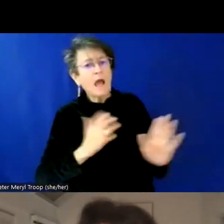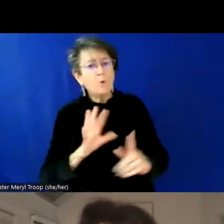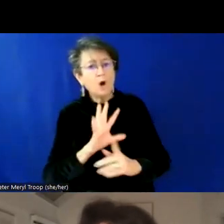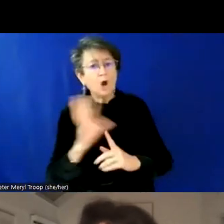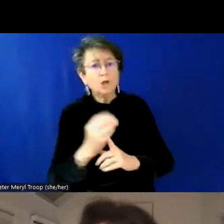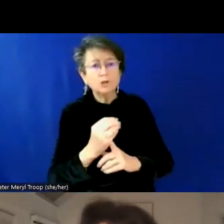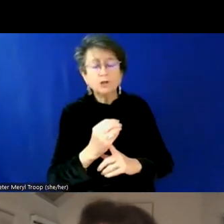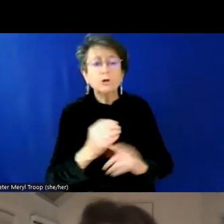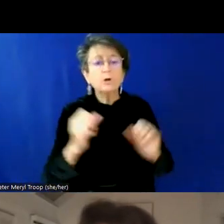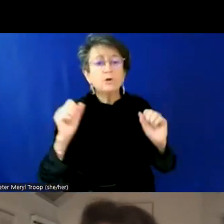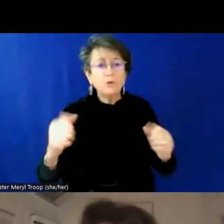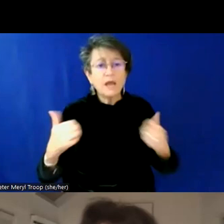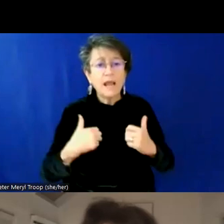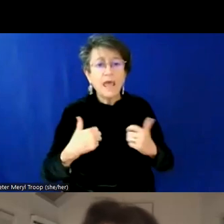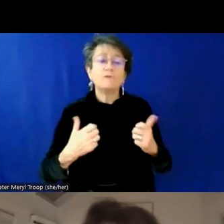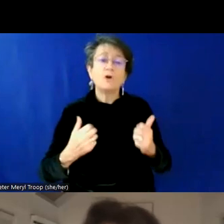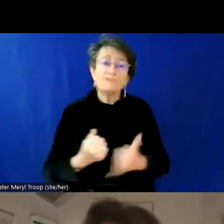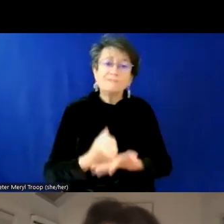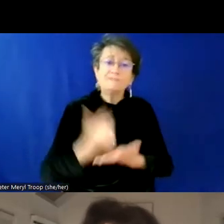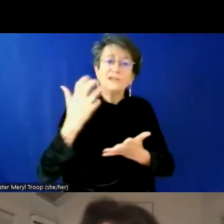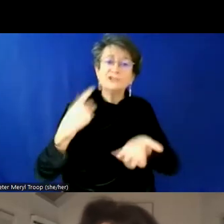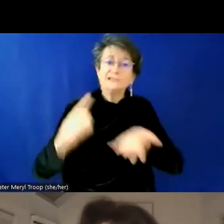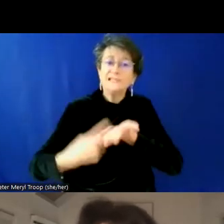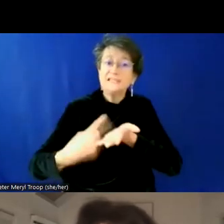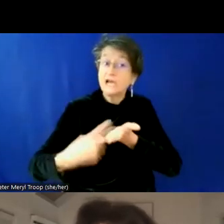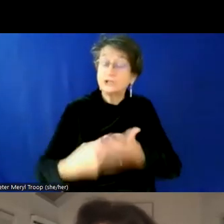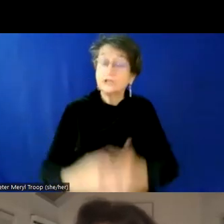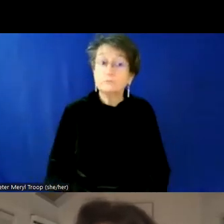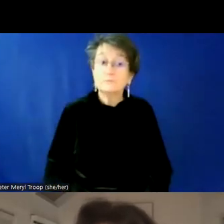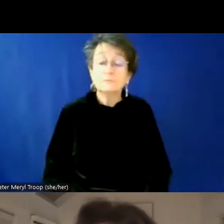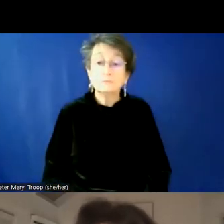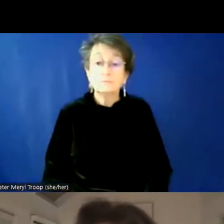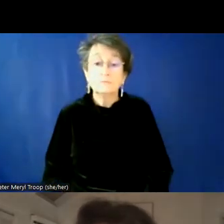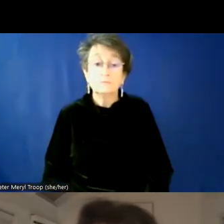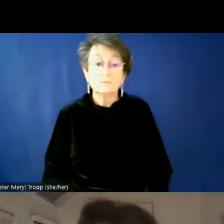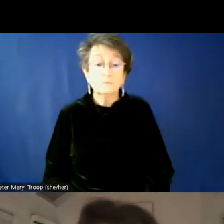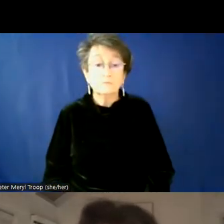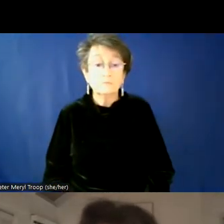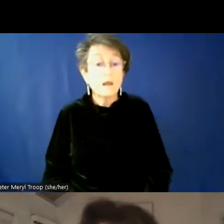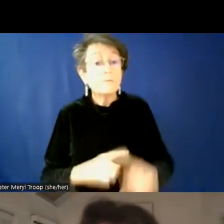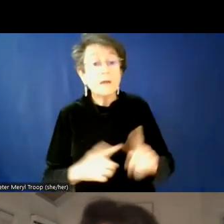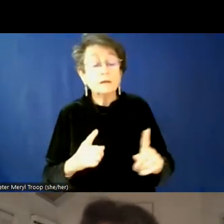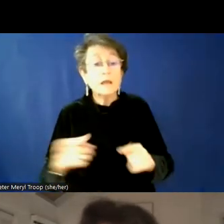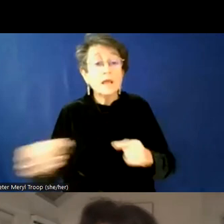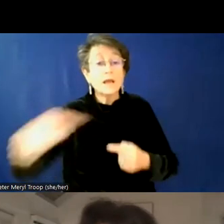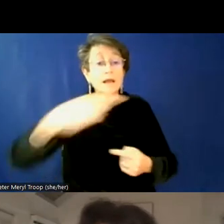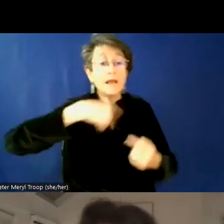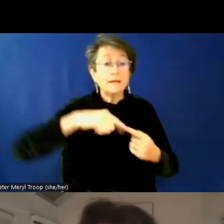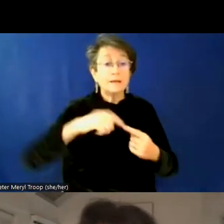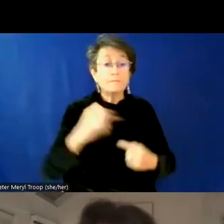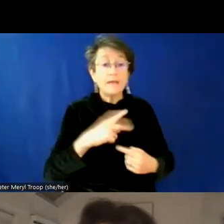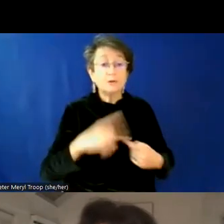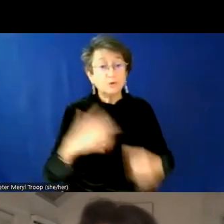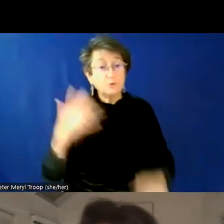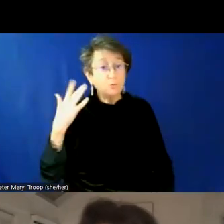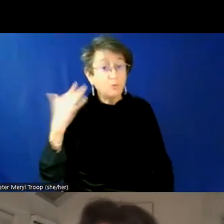you can have vibrant discussion. Um, but I, you know, I think just connecting back to the why and Quinn did